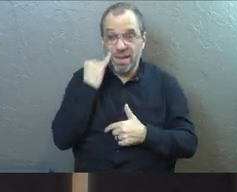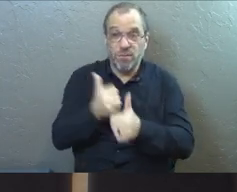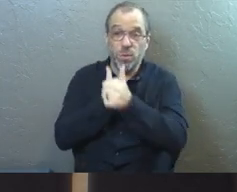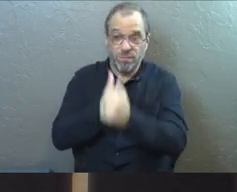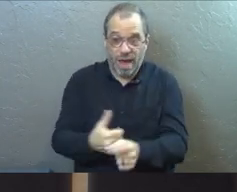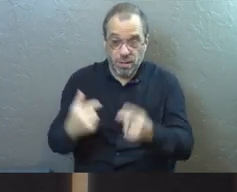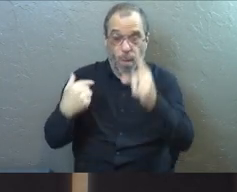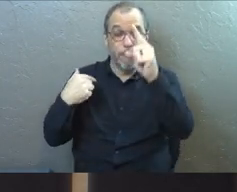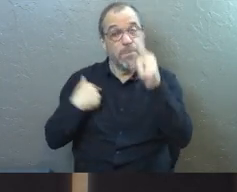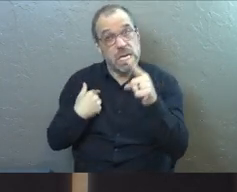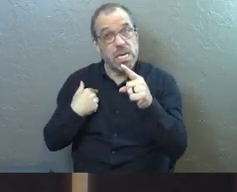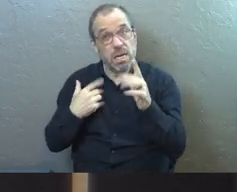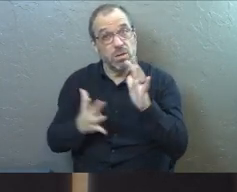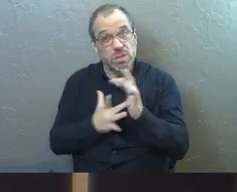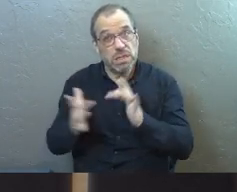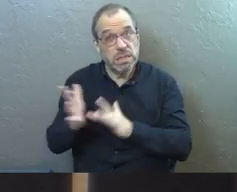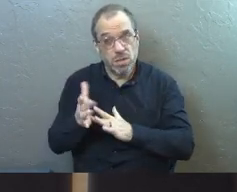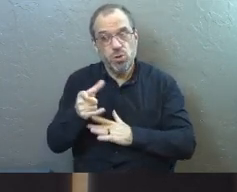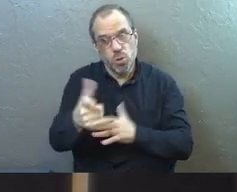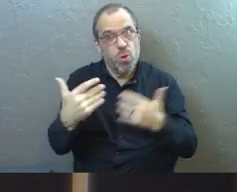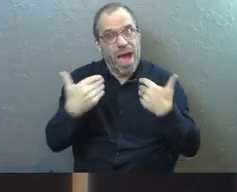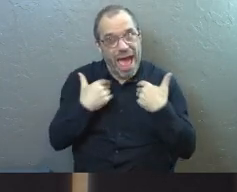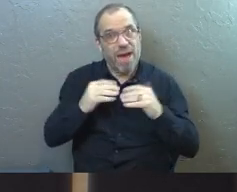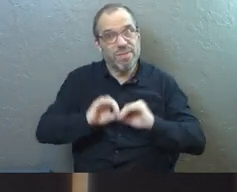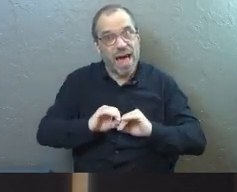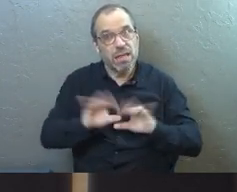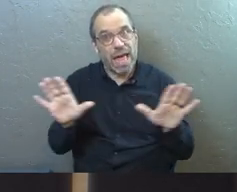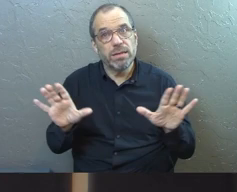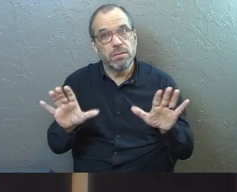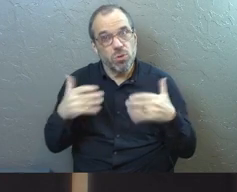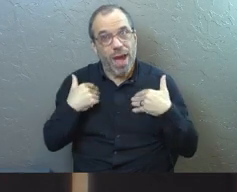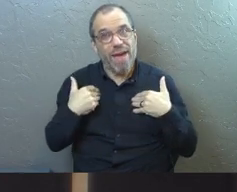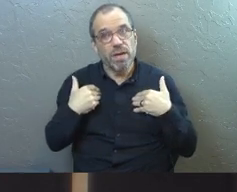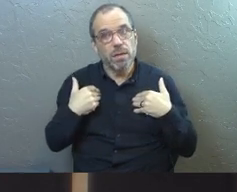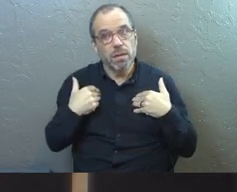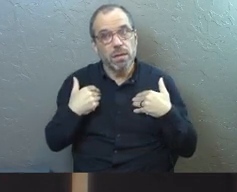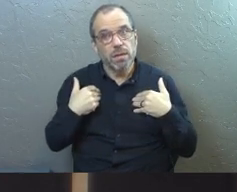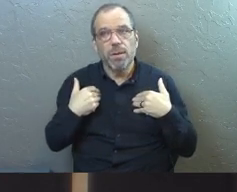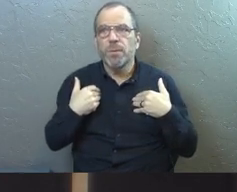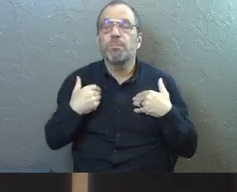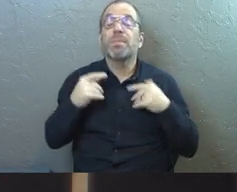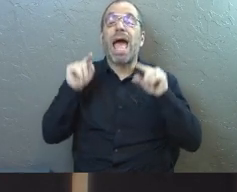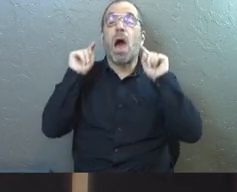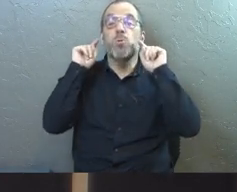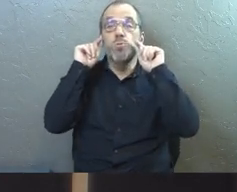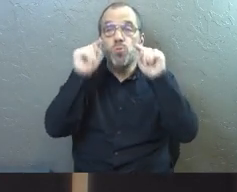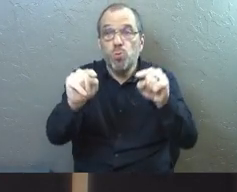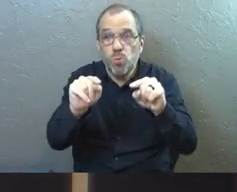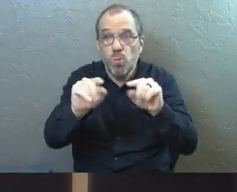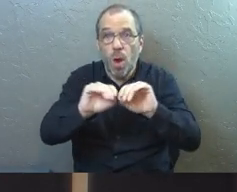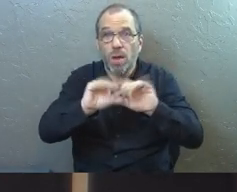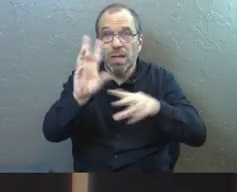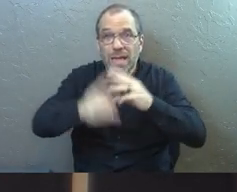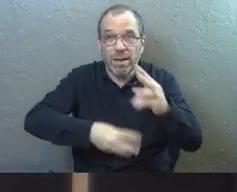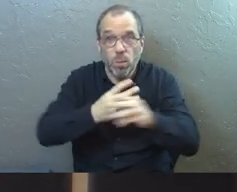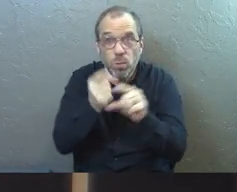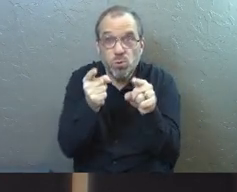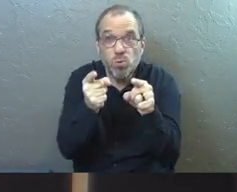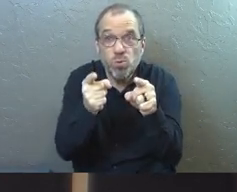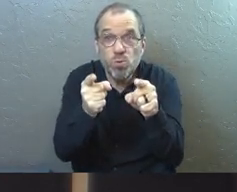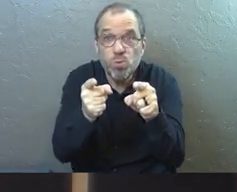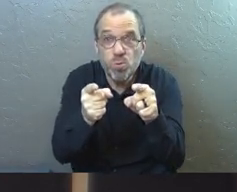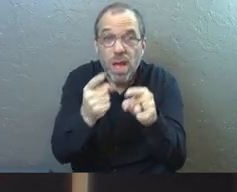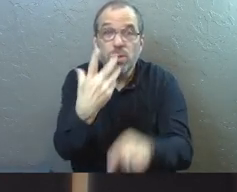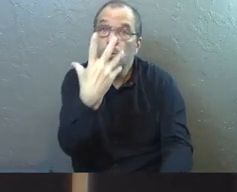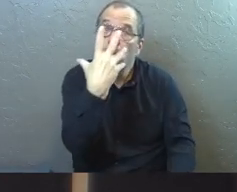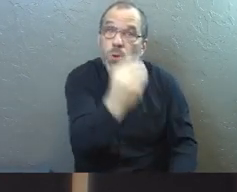follow me, you have that light. So he's saying, now you're the light of the world. So